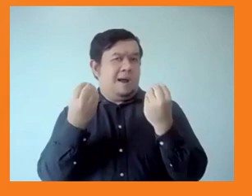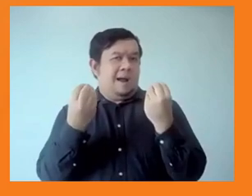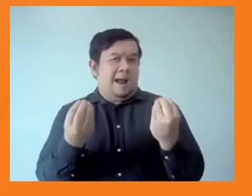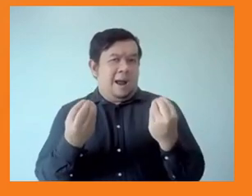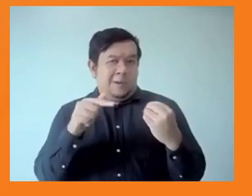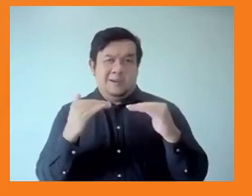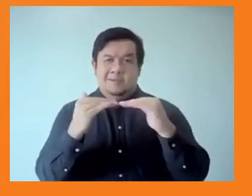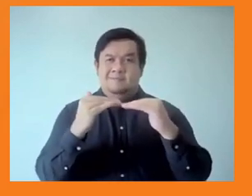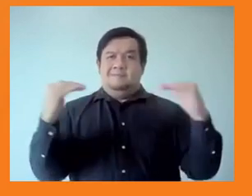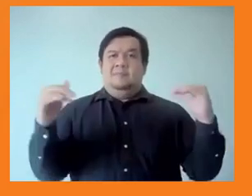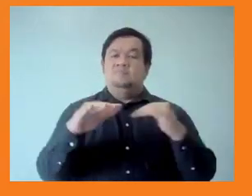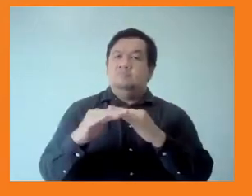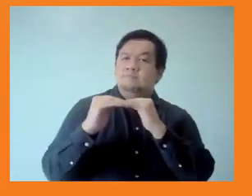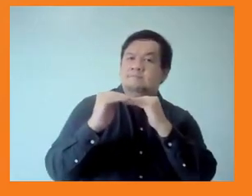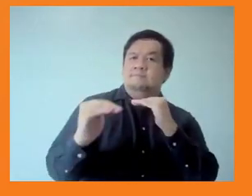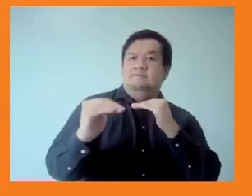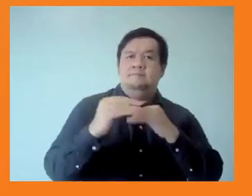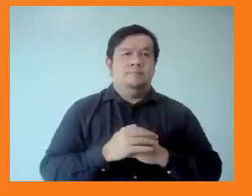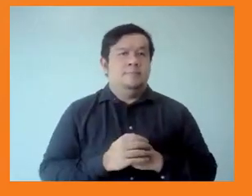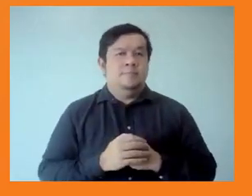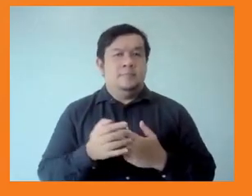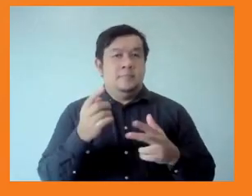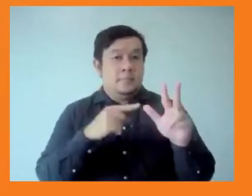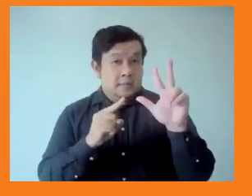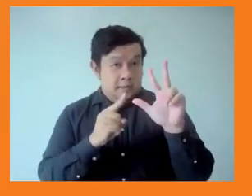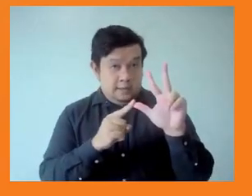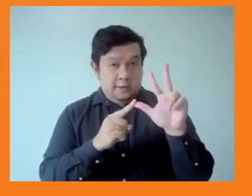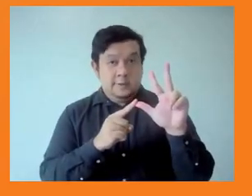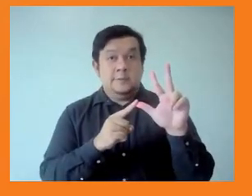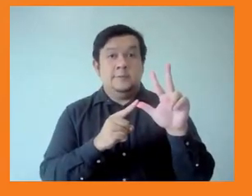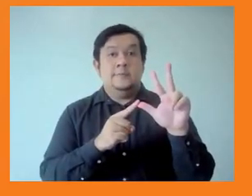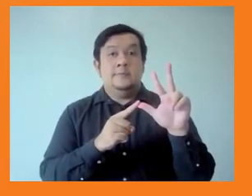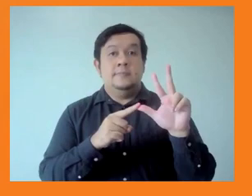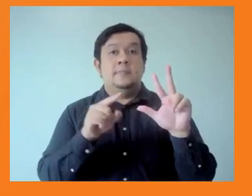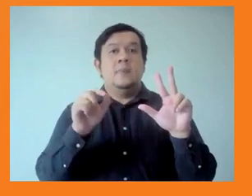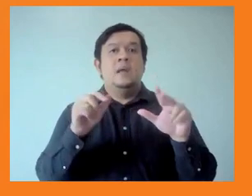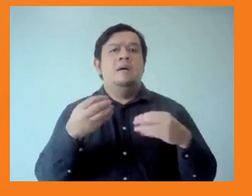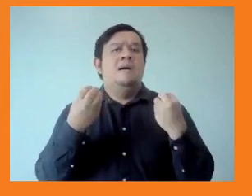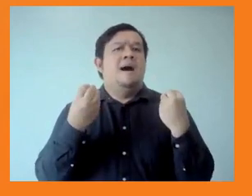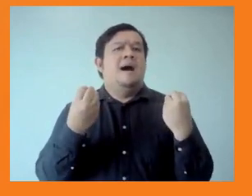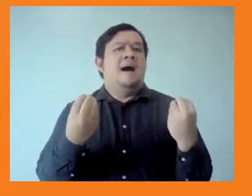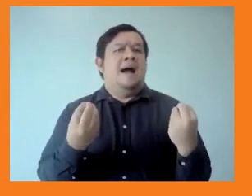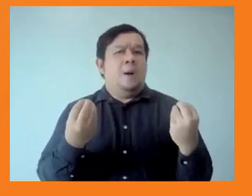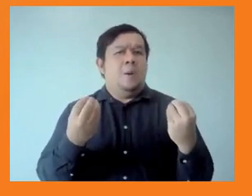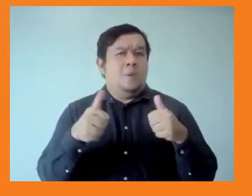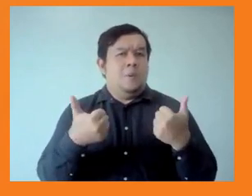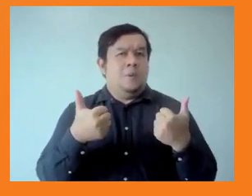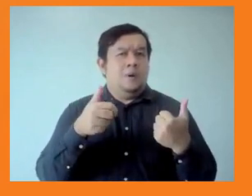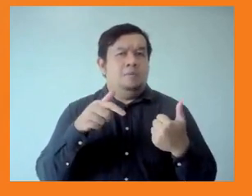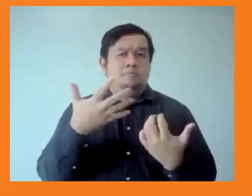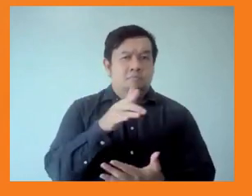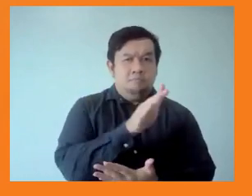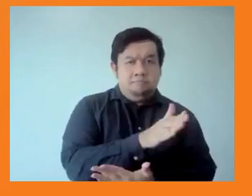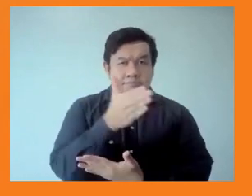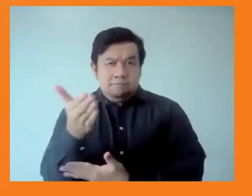Also, what are some of the alternatives to traditional forms of measurement of growth like the GDP? And lastly, what, in your